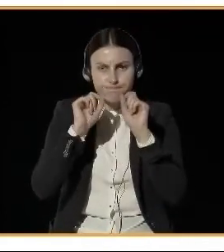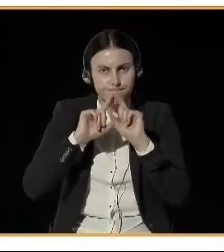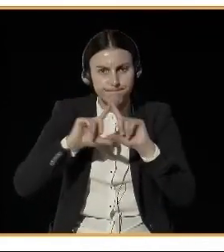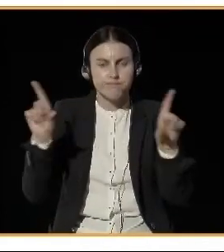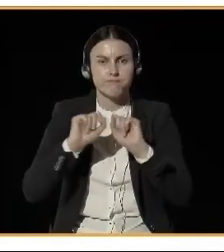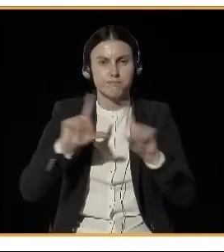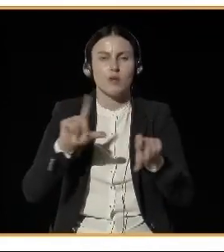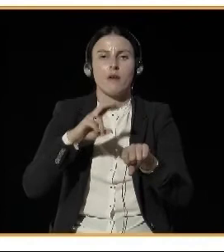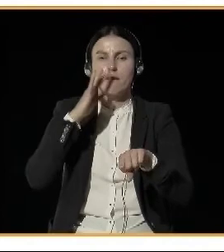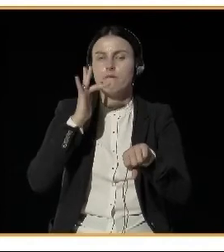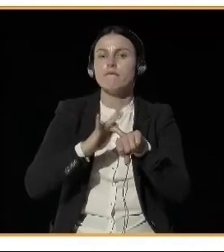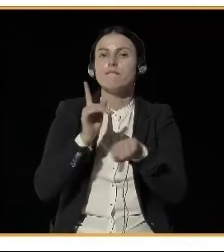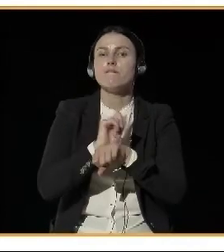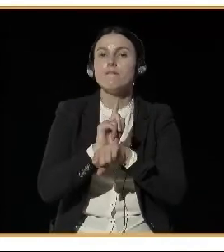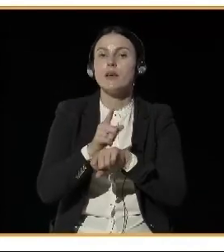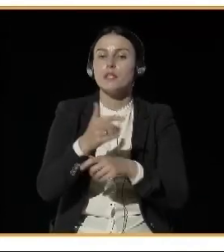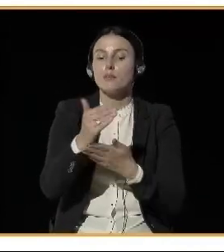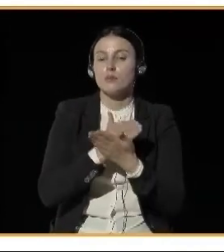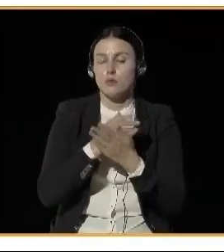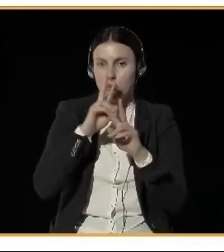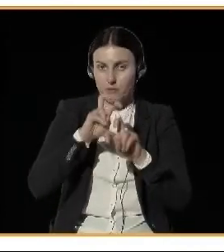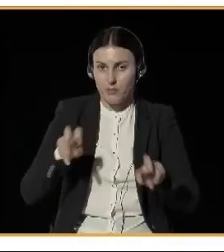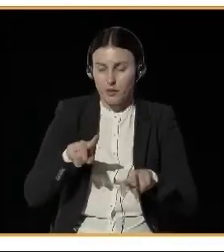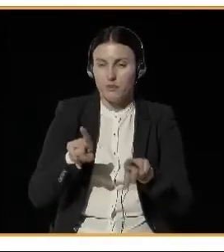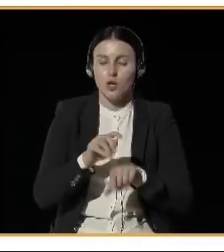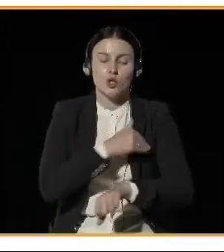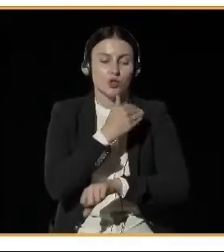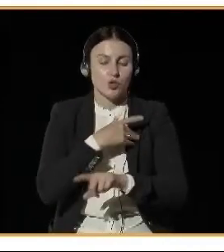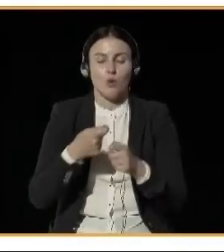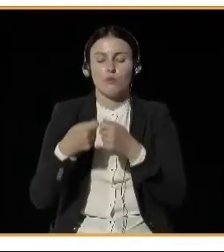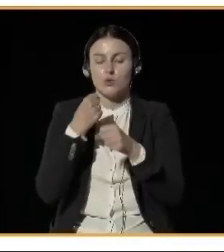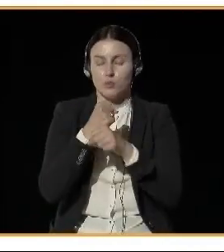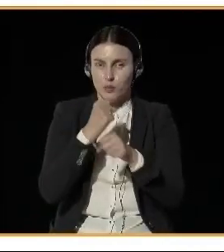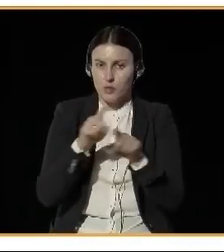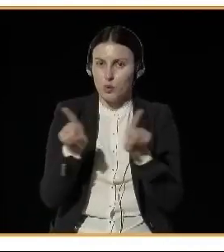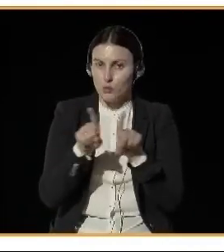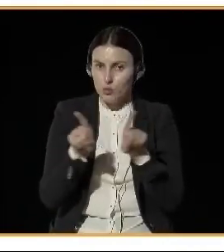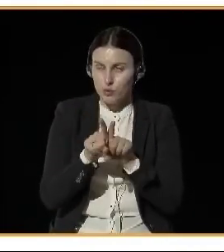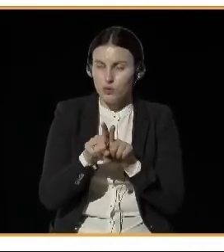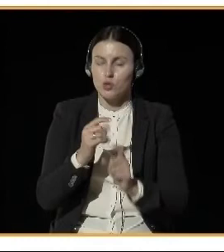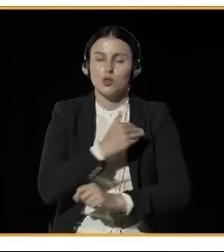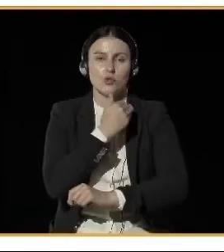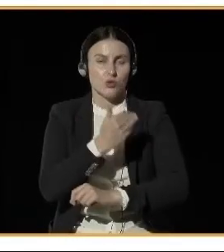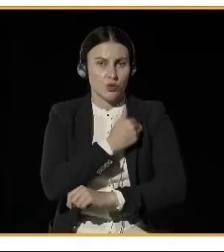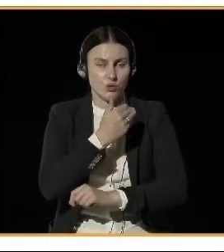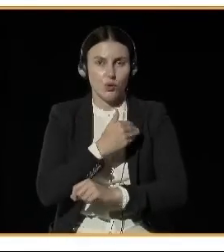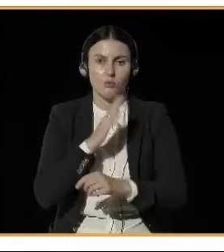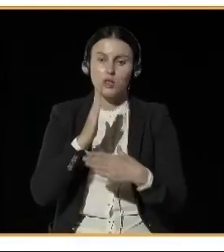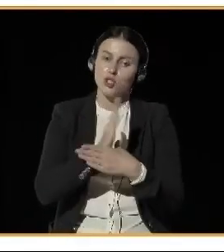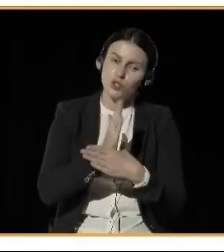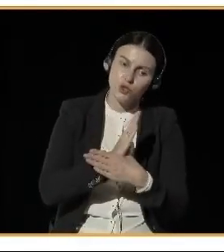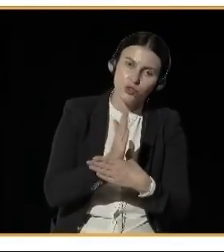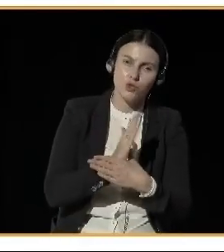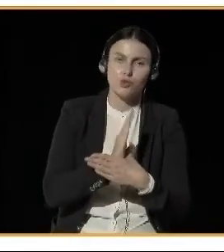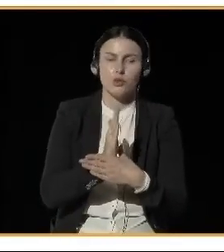schools and both high schools and elementary schools and given lectures